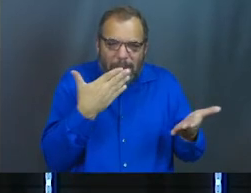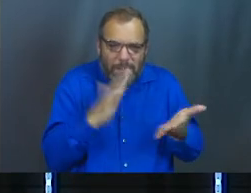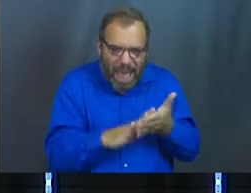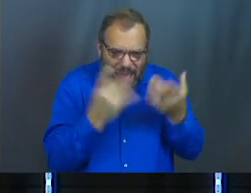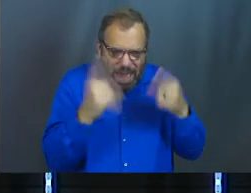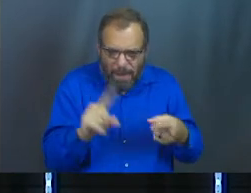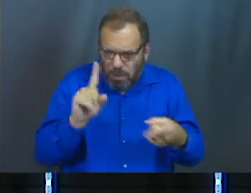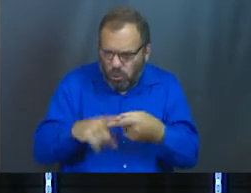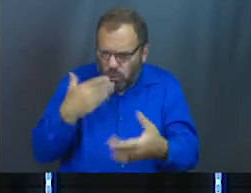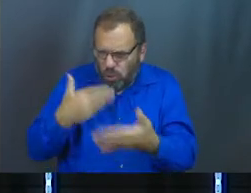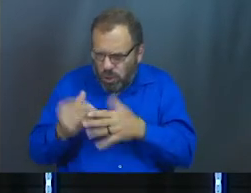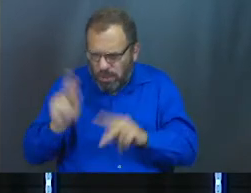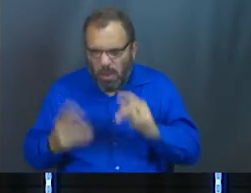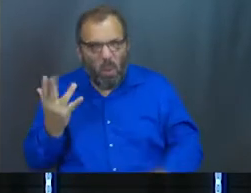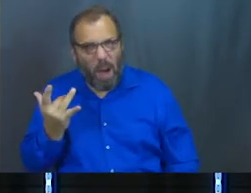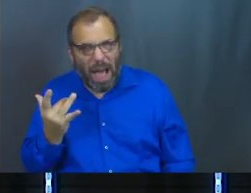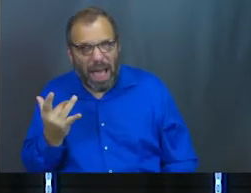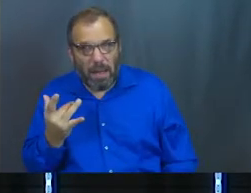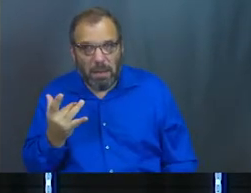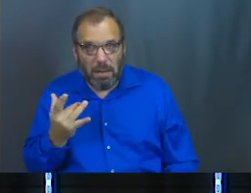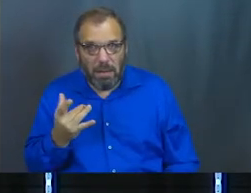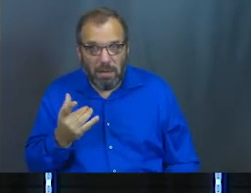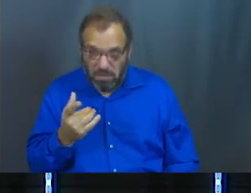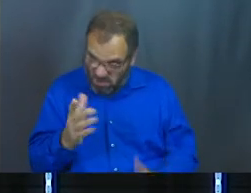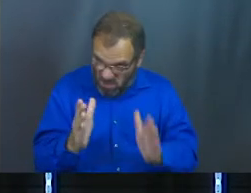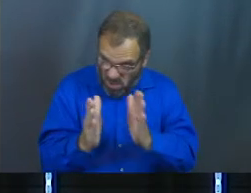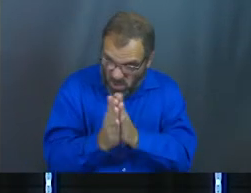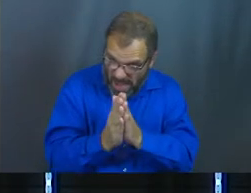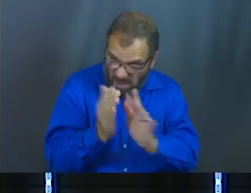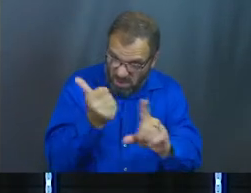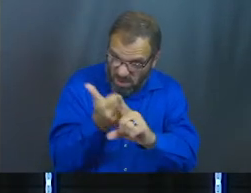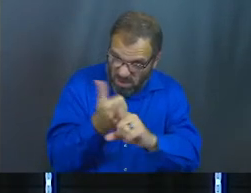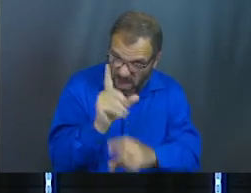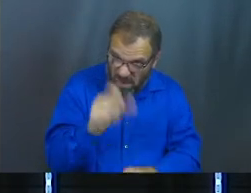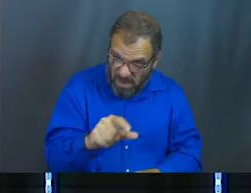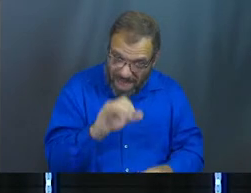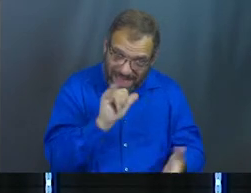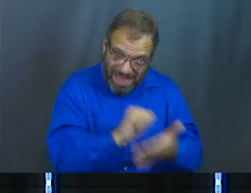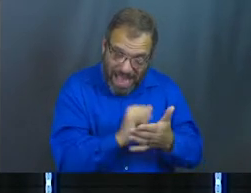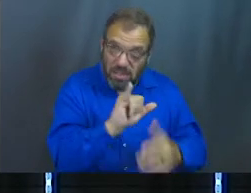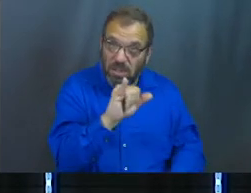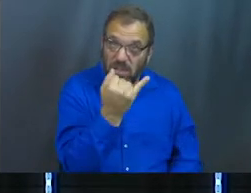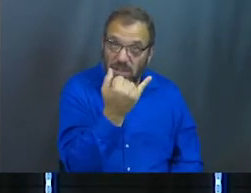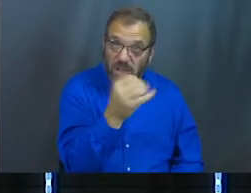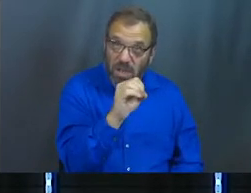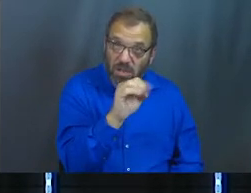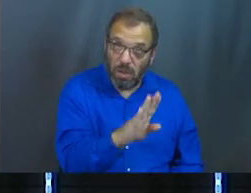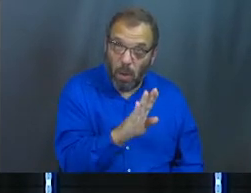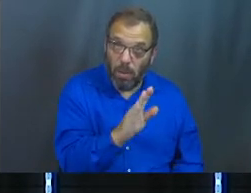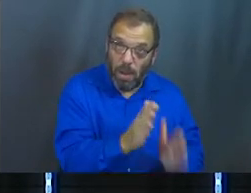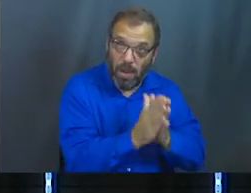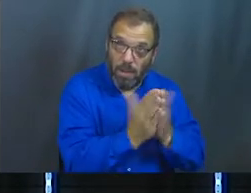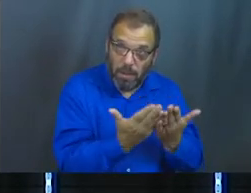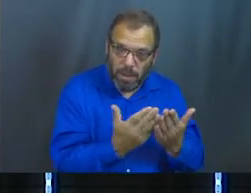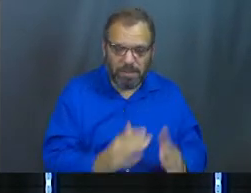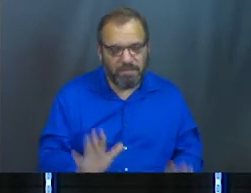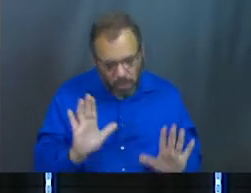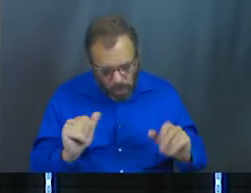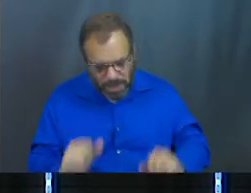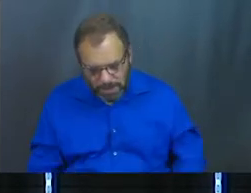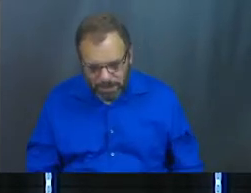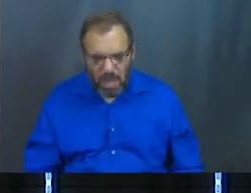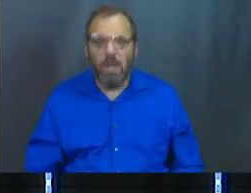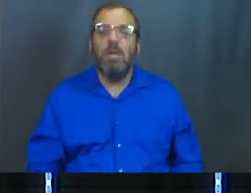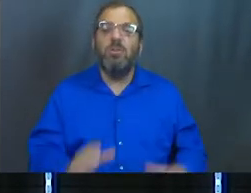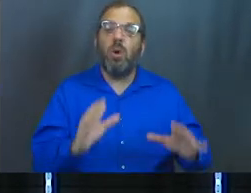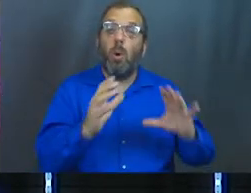sometimes happen to good people? Ever ask yourself that question? That's the book of Job. And so God gives us a